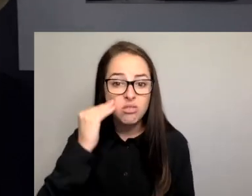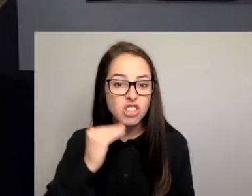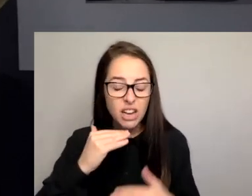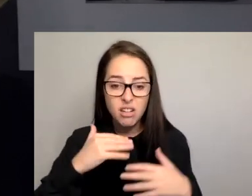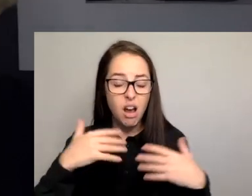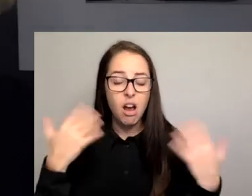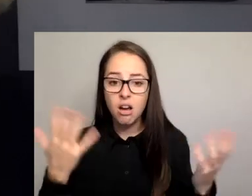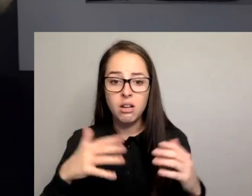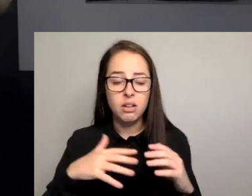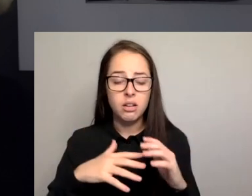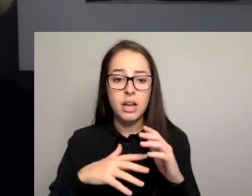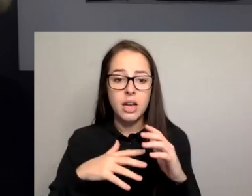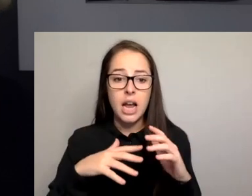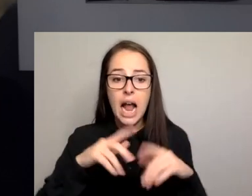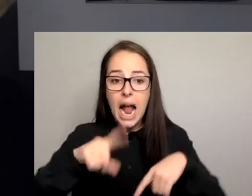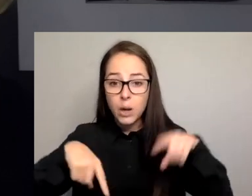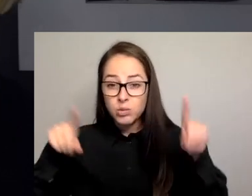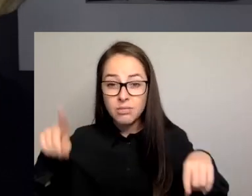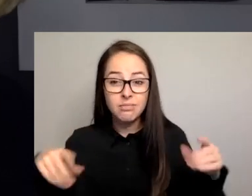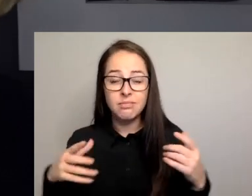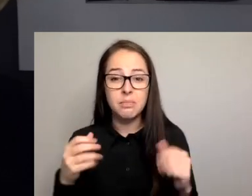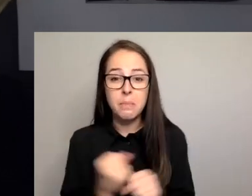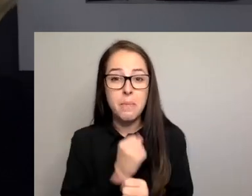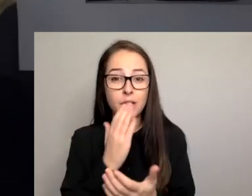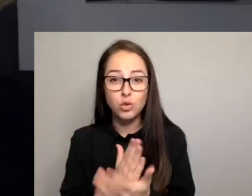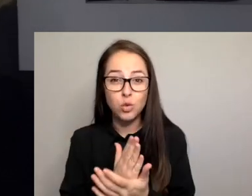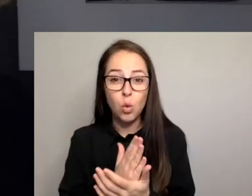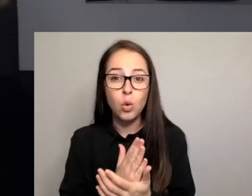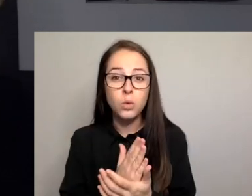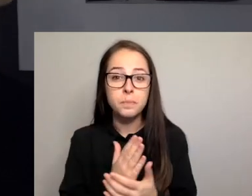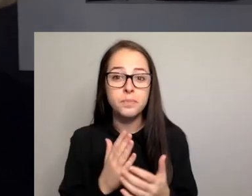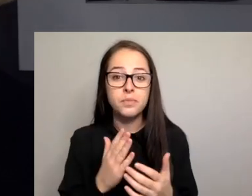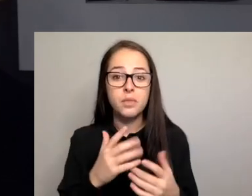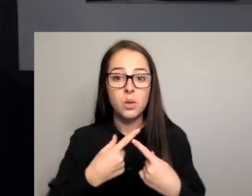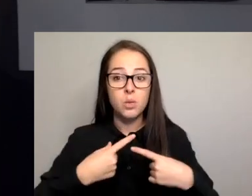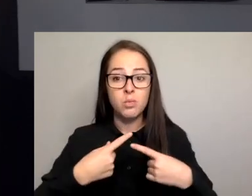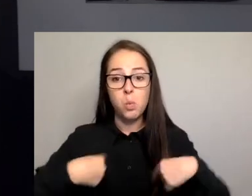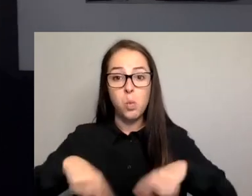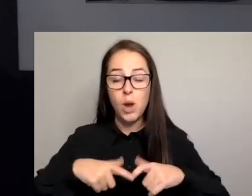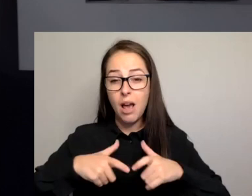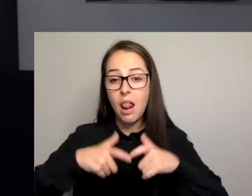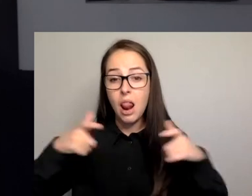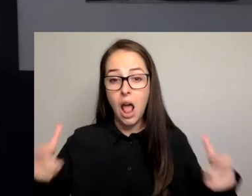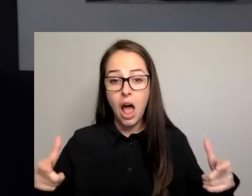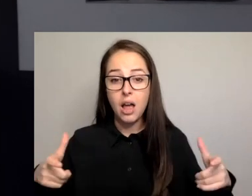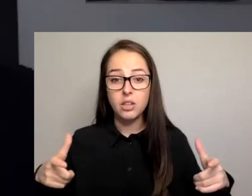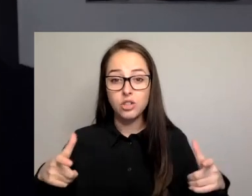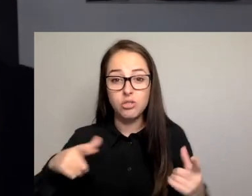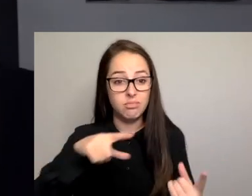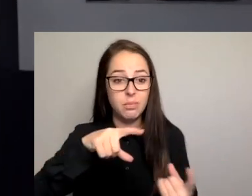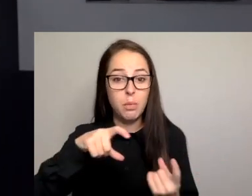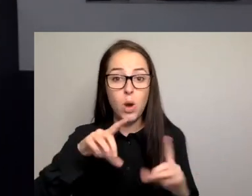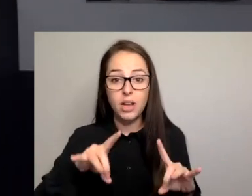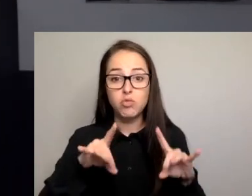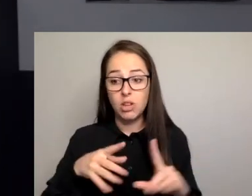cultures and practices. As one of the largest employers in Australia and indeed particularly in regional